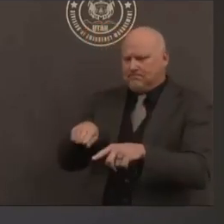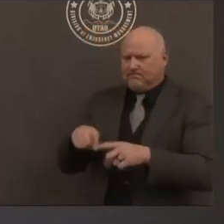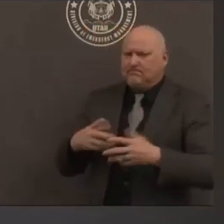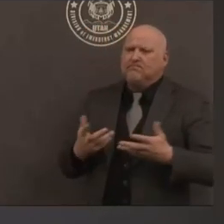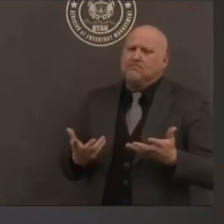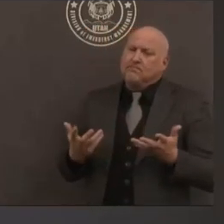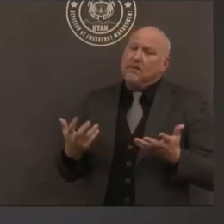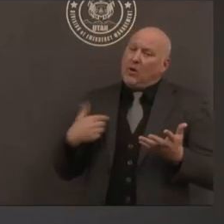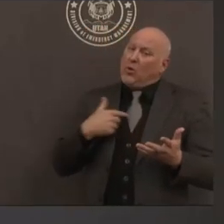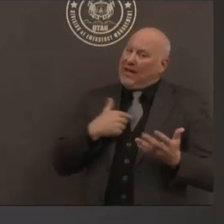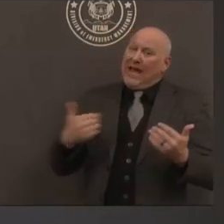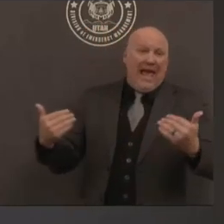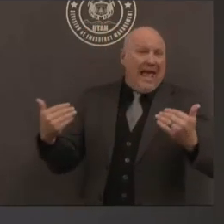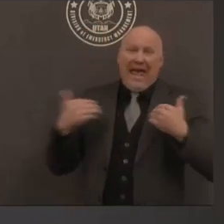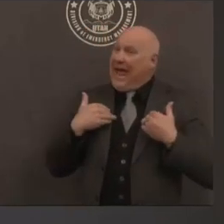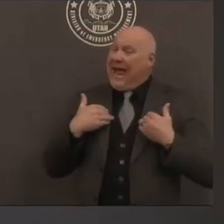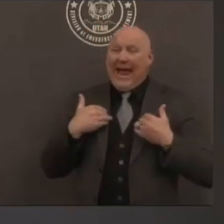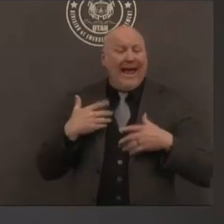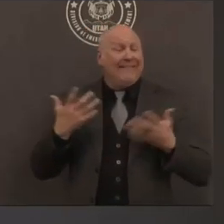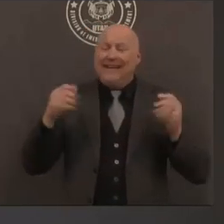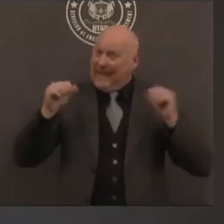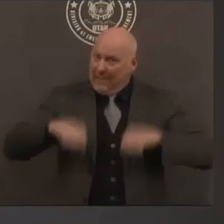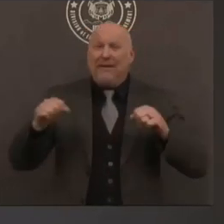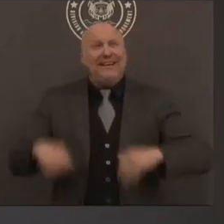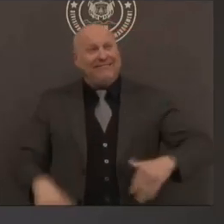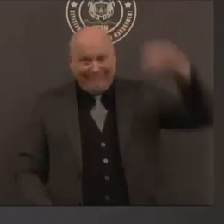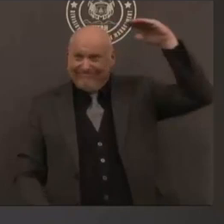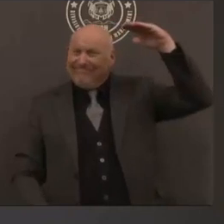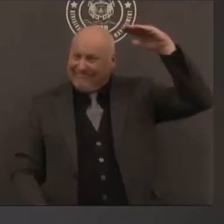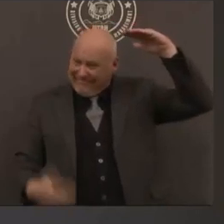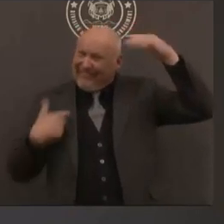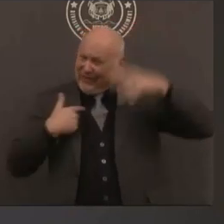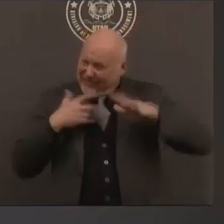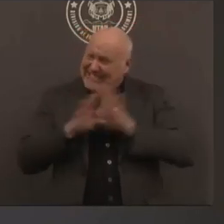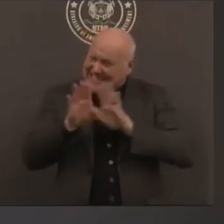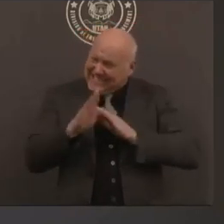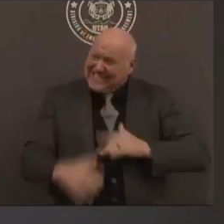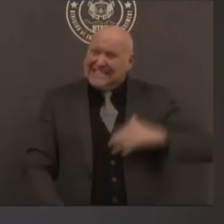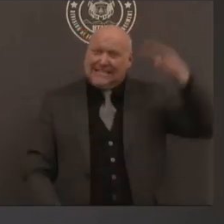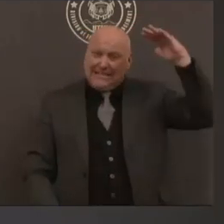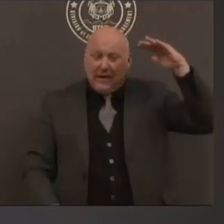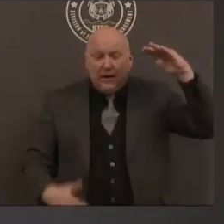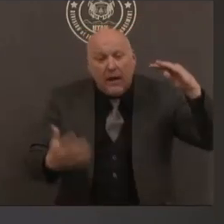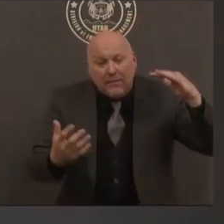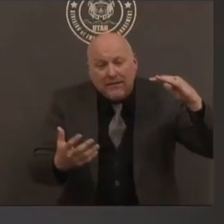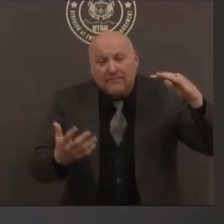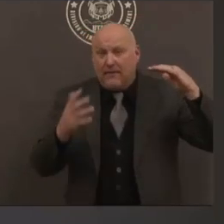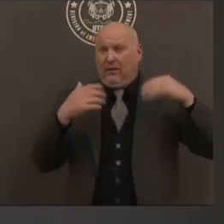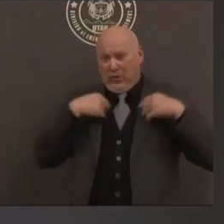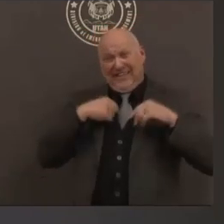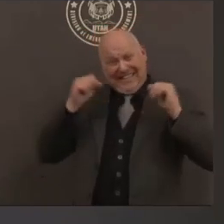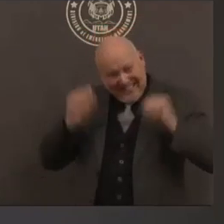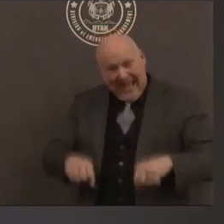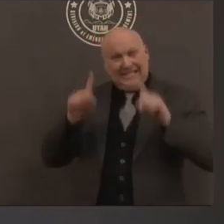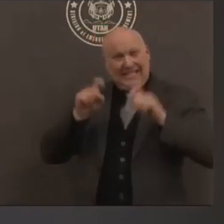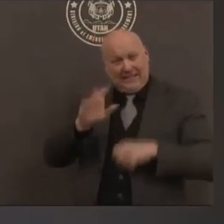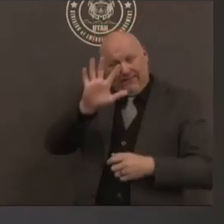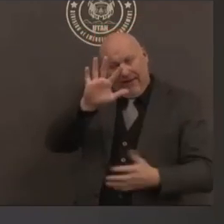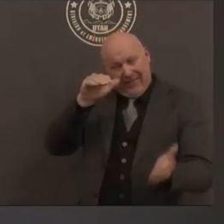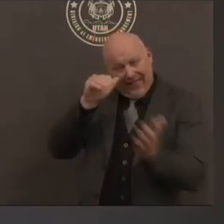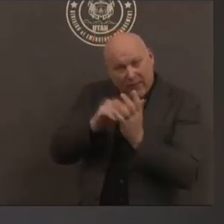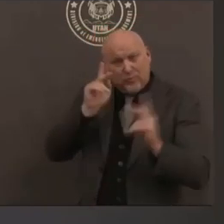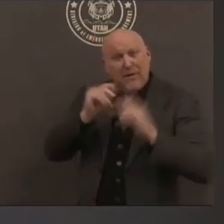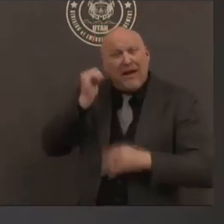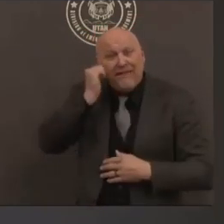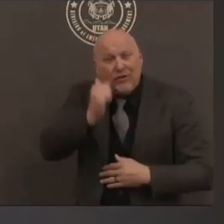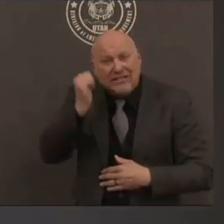capacity so we are able to test approximately 5 000 people a day for covet 19 and for the past week we've been below that